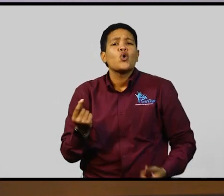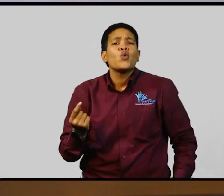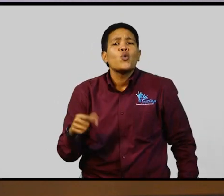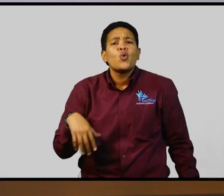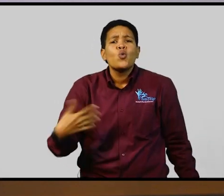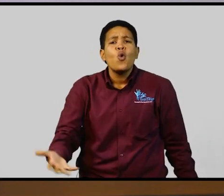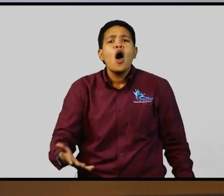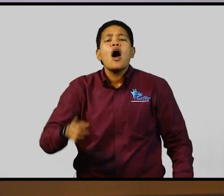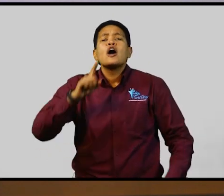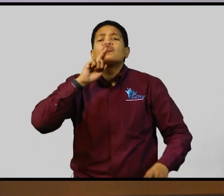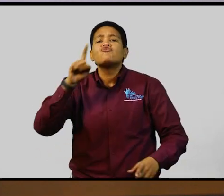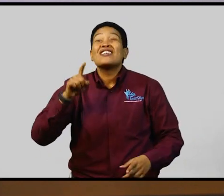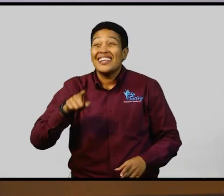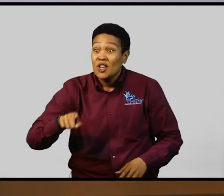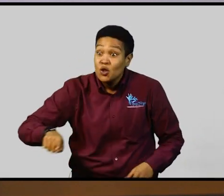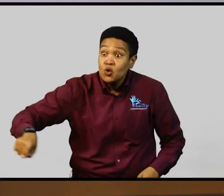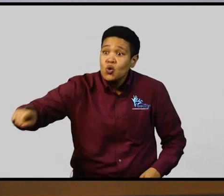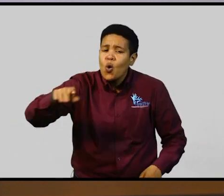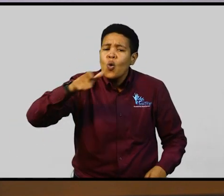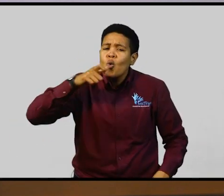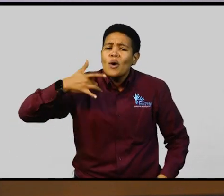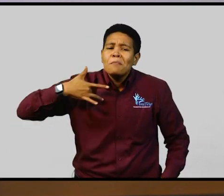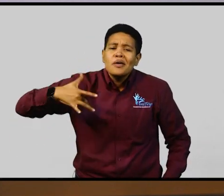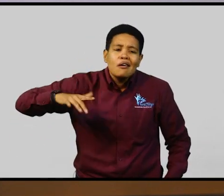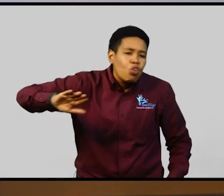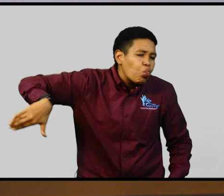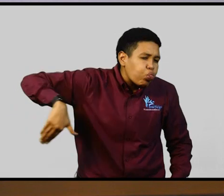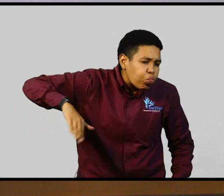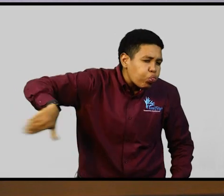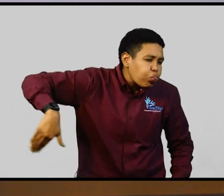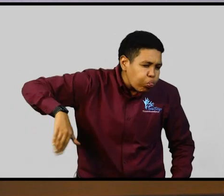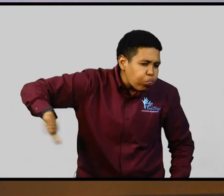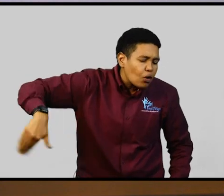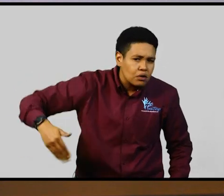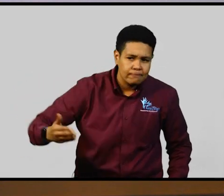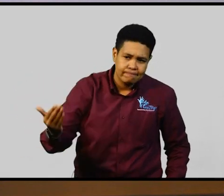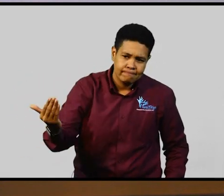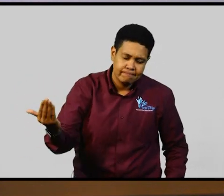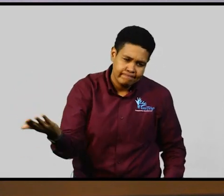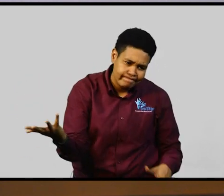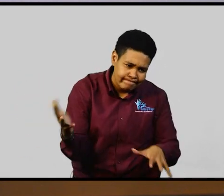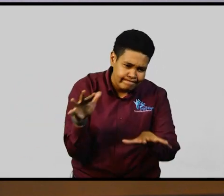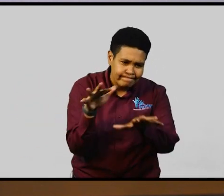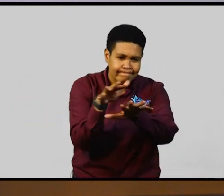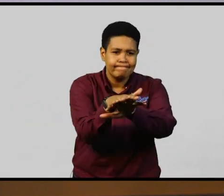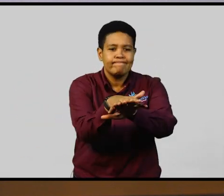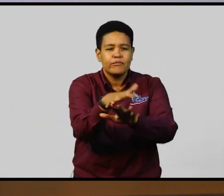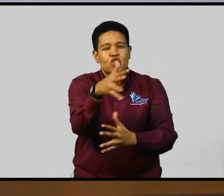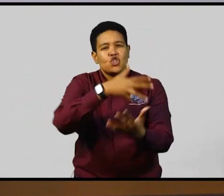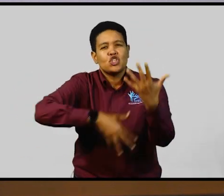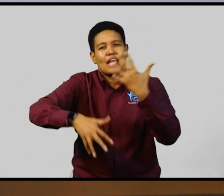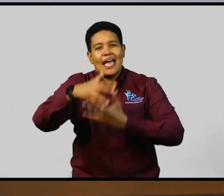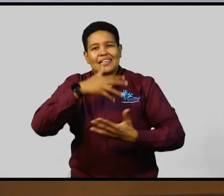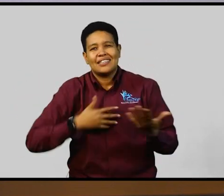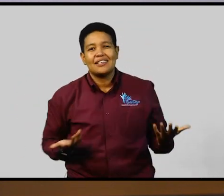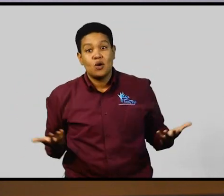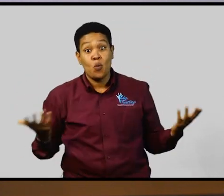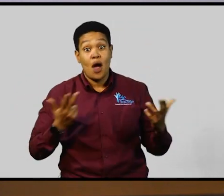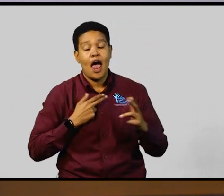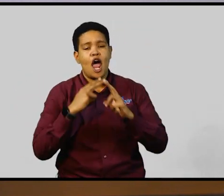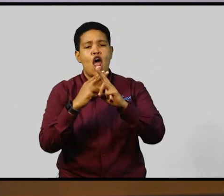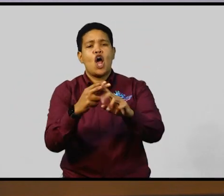bring those individuals in the mainstream of society by what I call